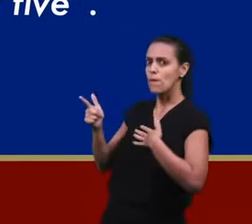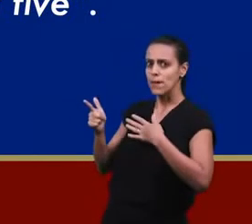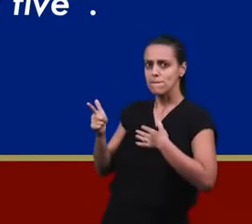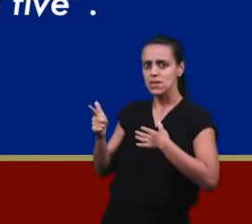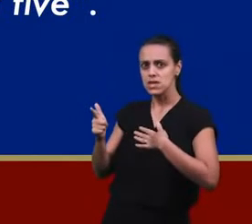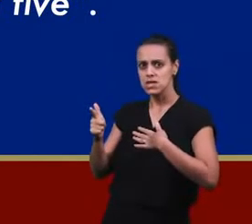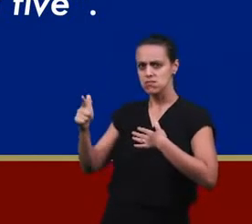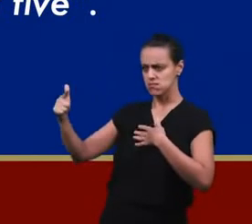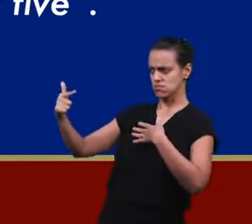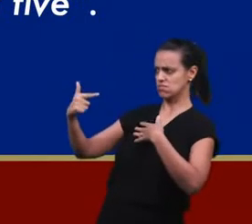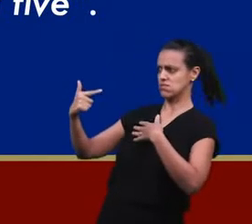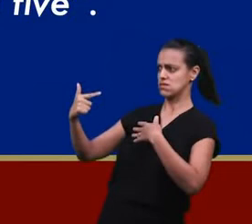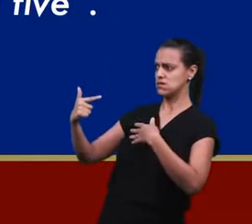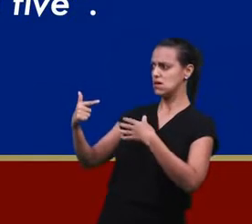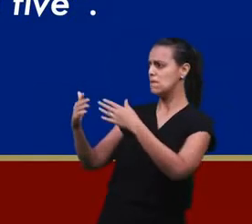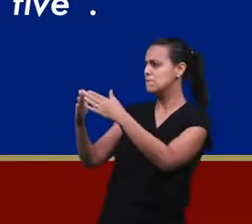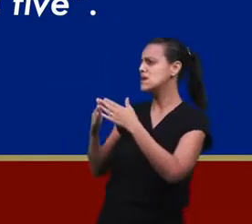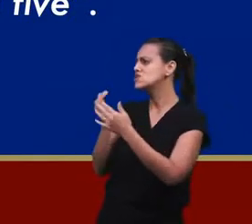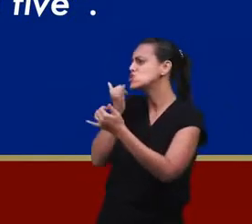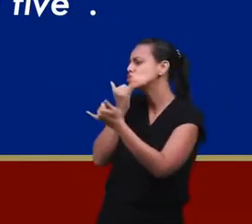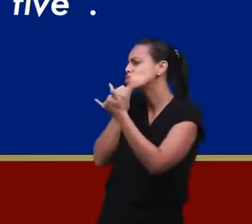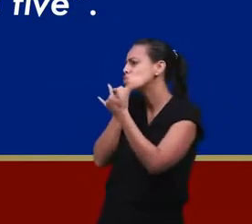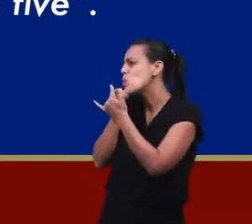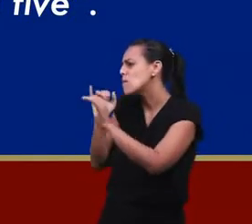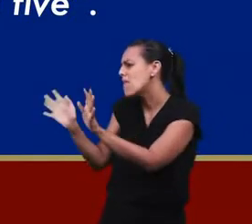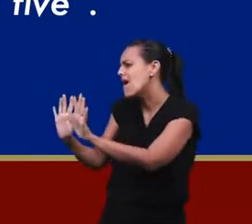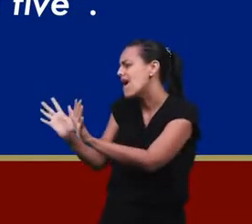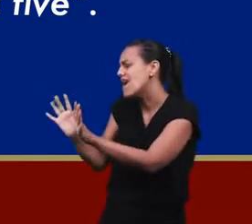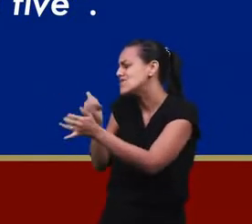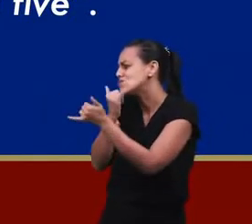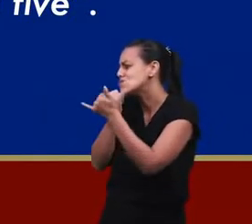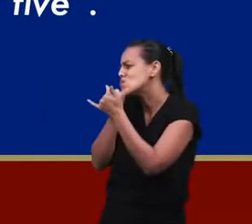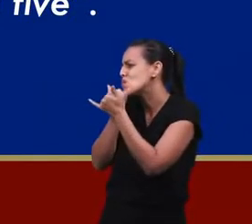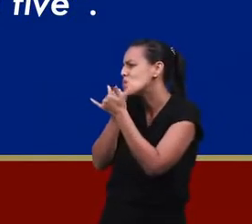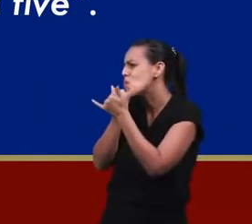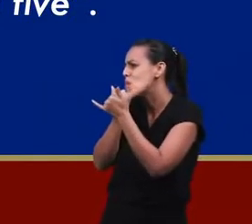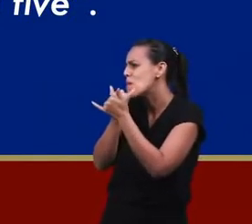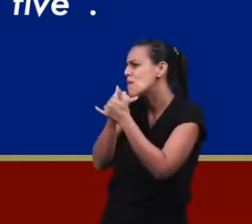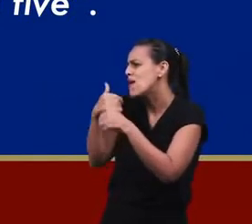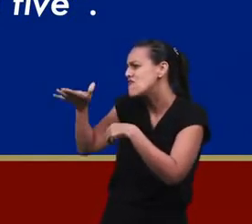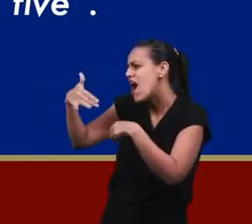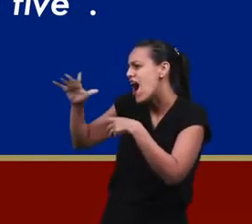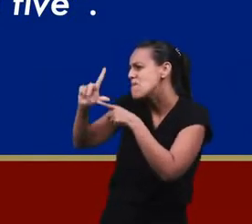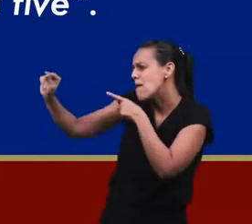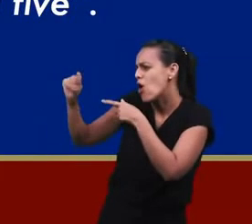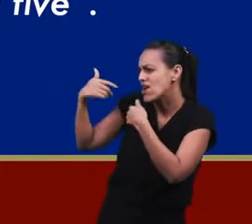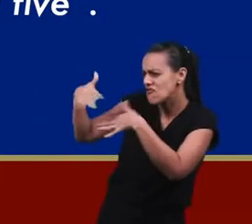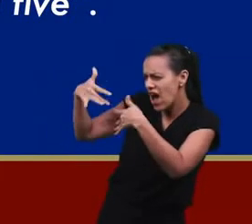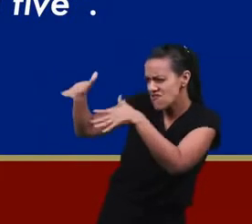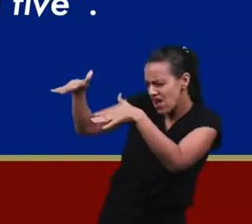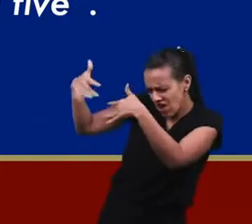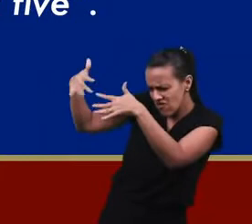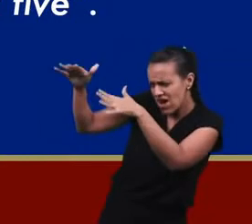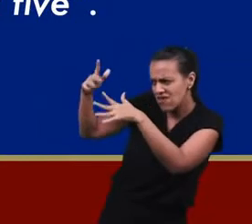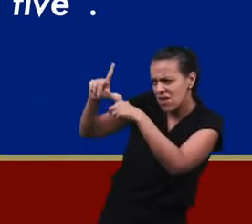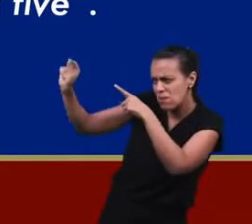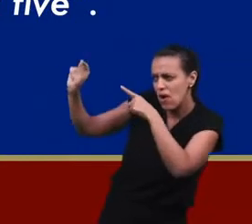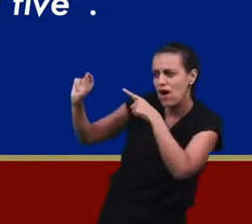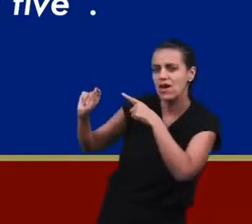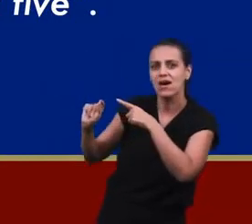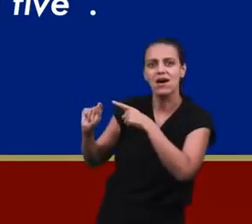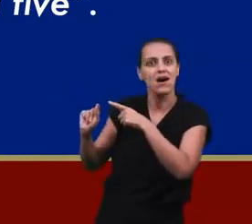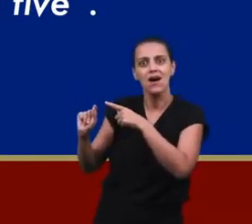look how wonderful this is, Daniel. They apologized and told me to go. They did not take anything.